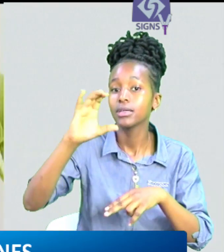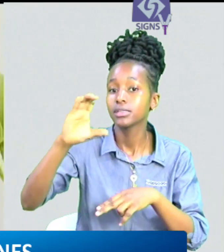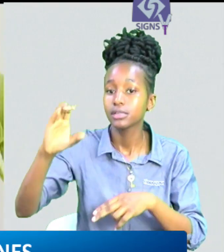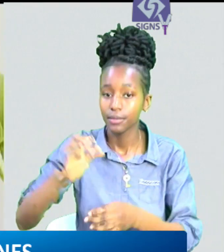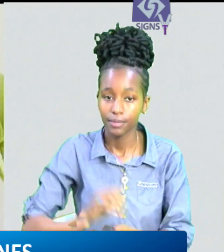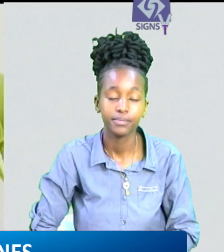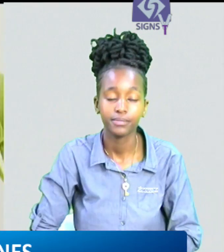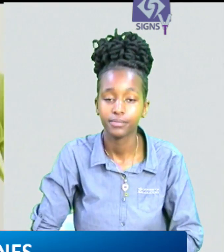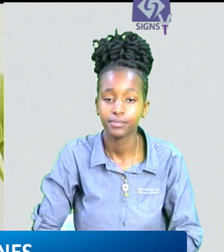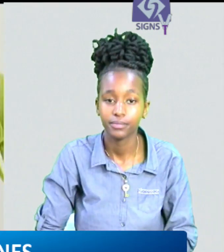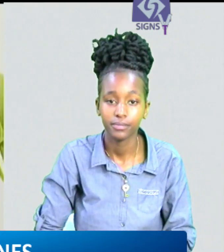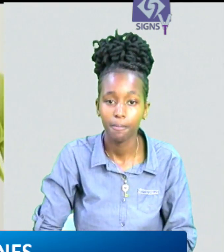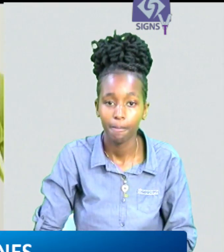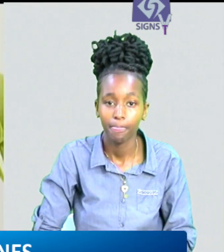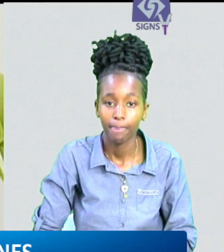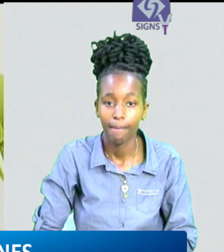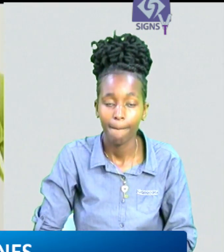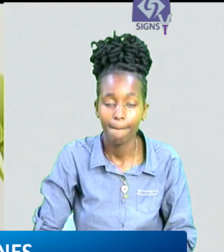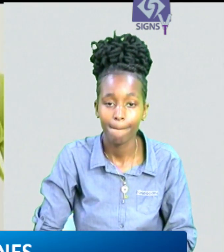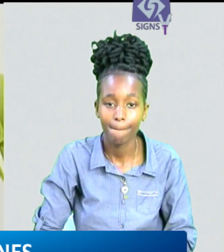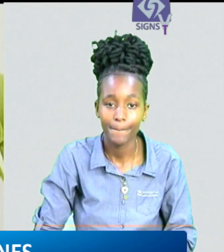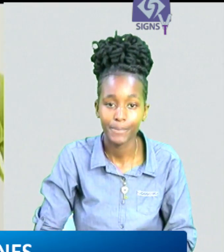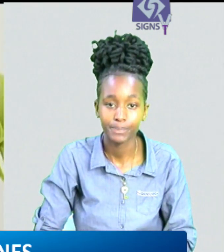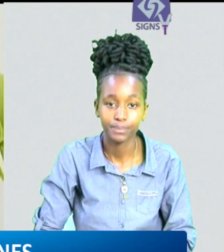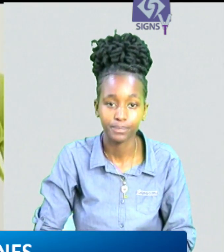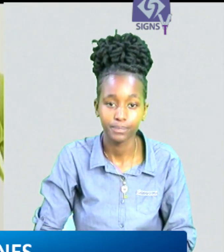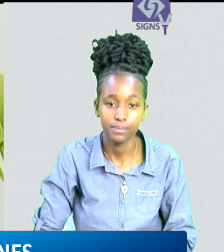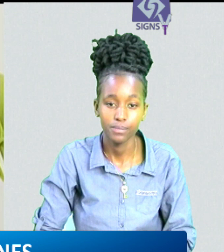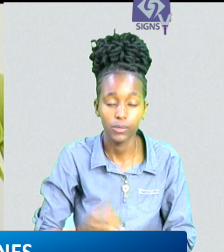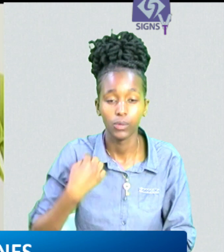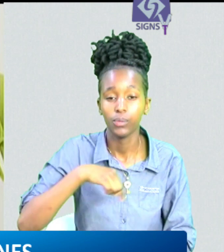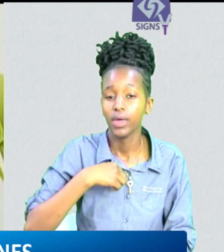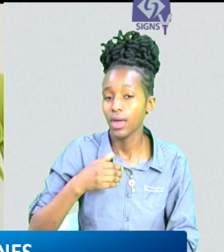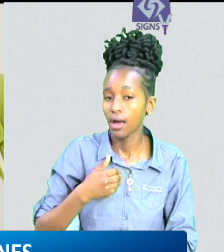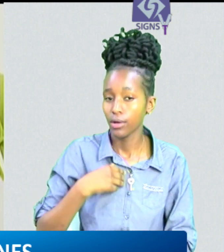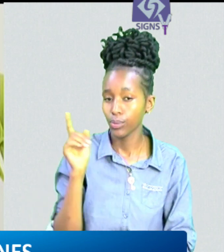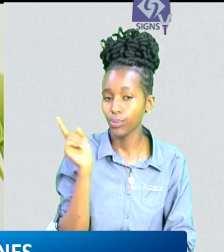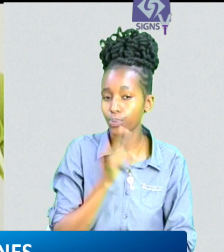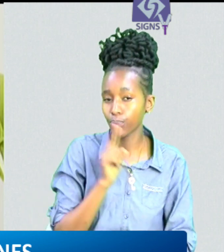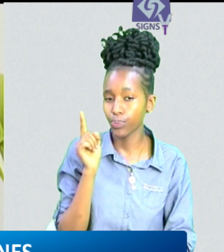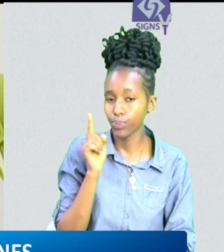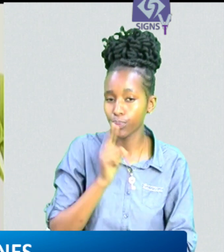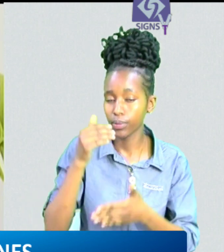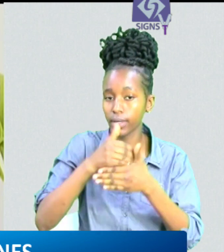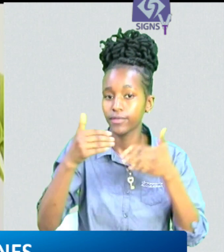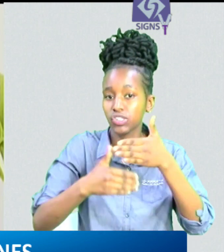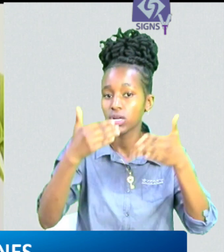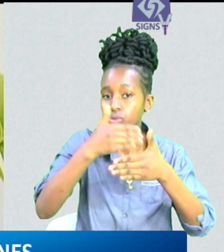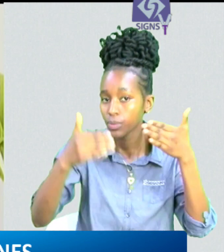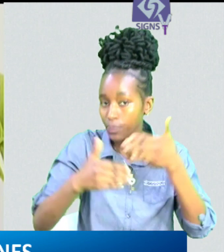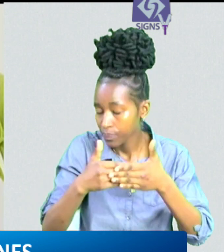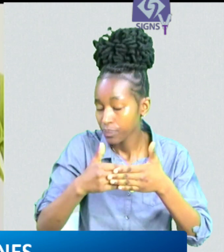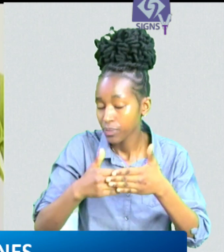center what interventions are we looking at critical infrastructure